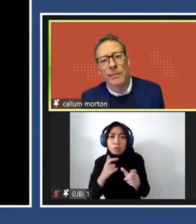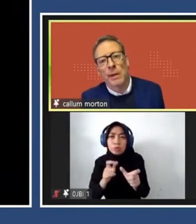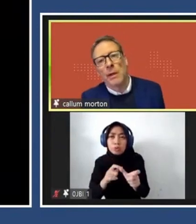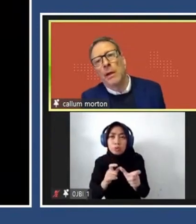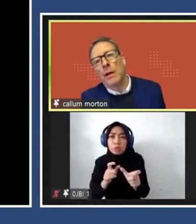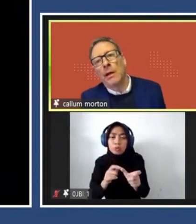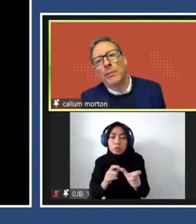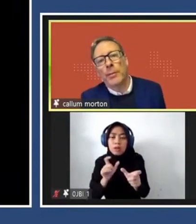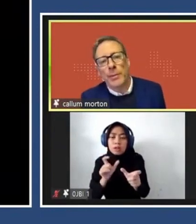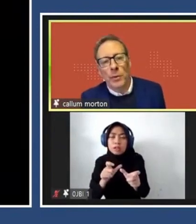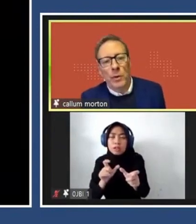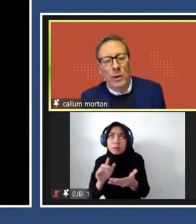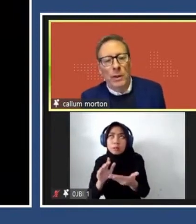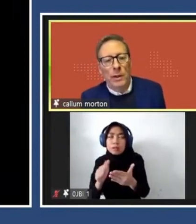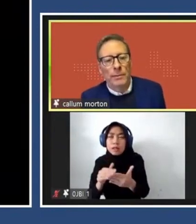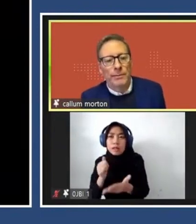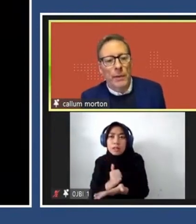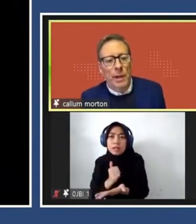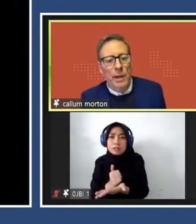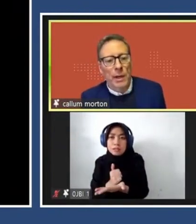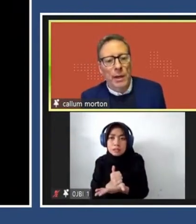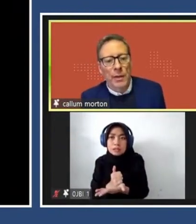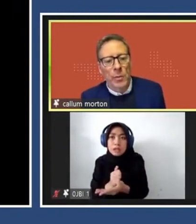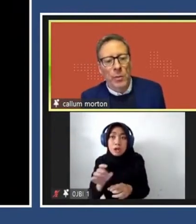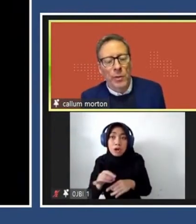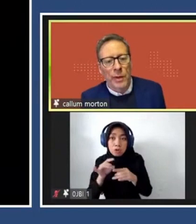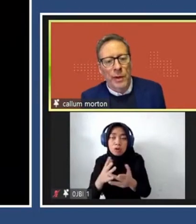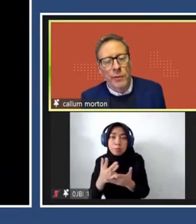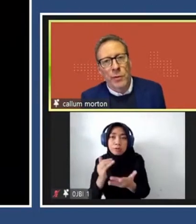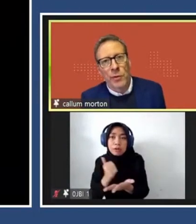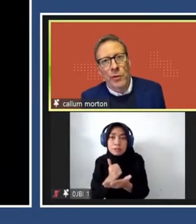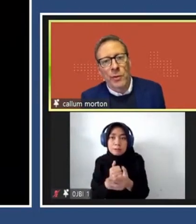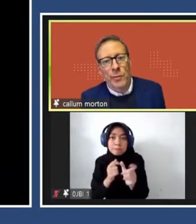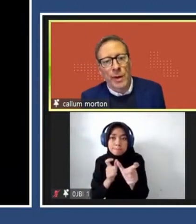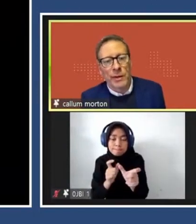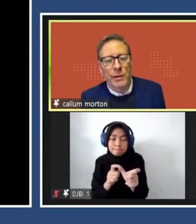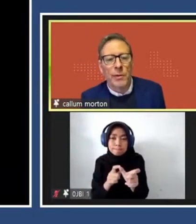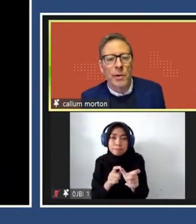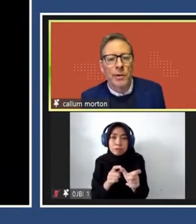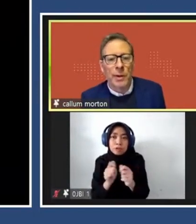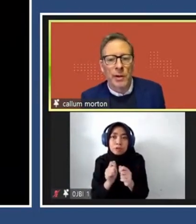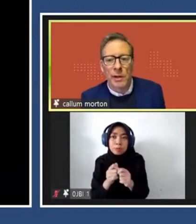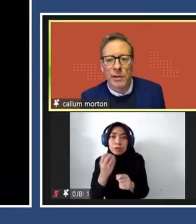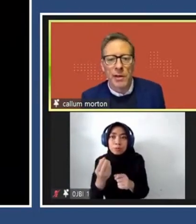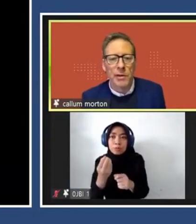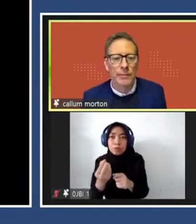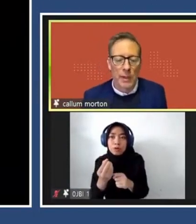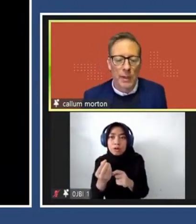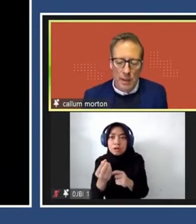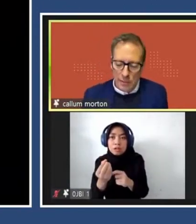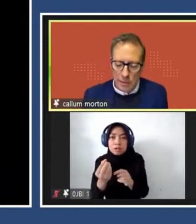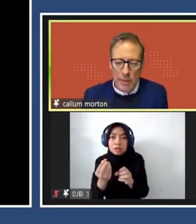people that was, and that food source was basically eroded by